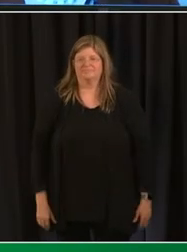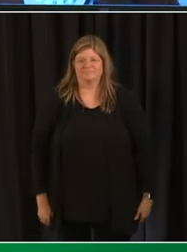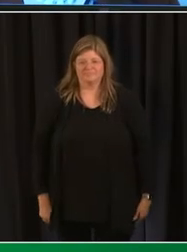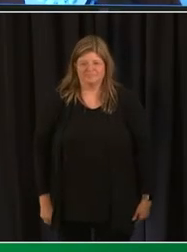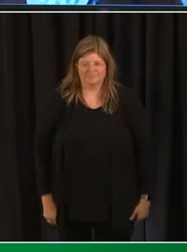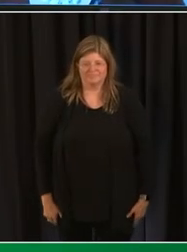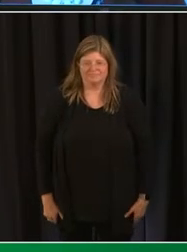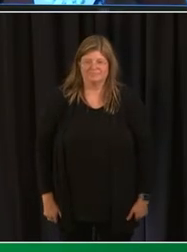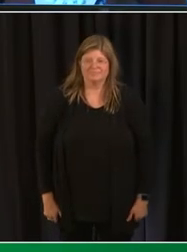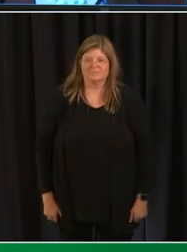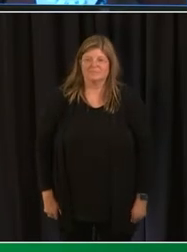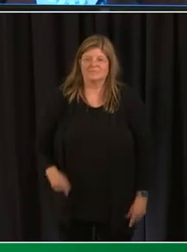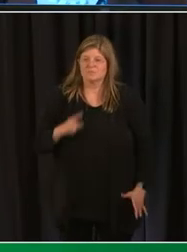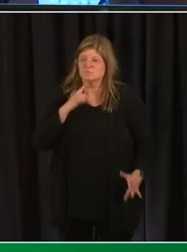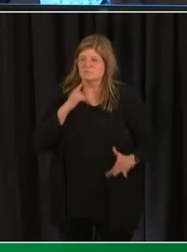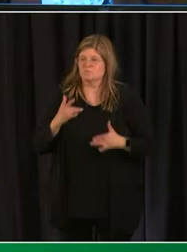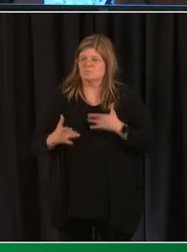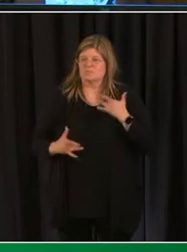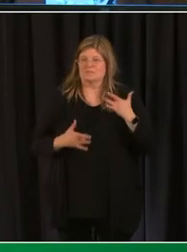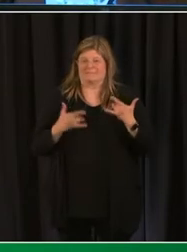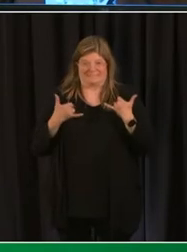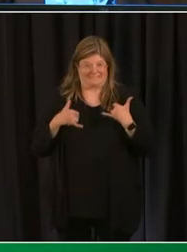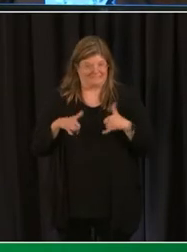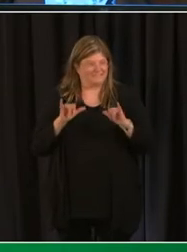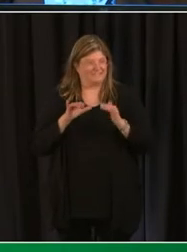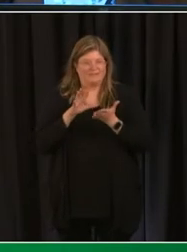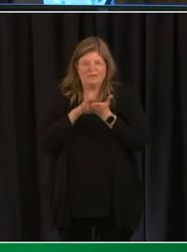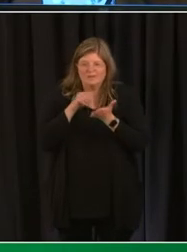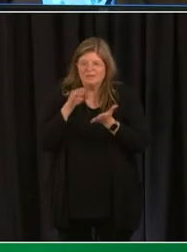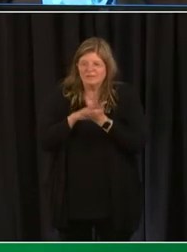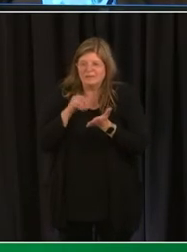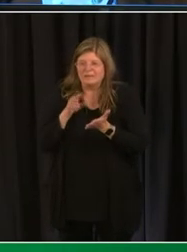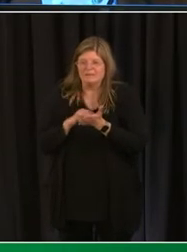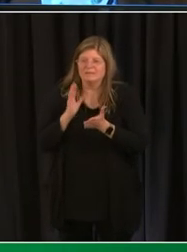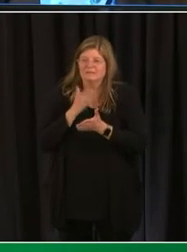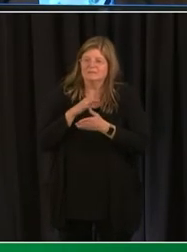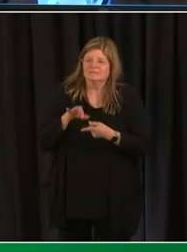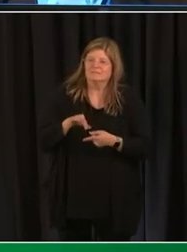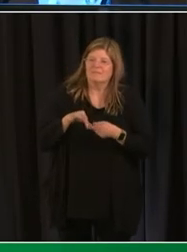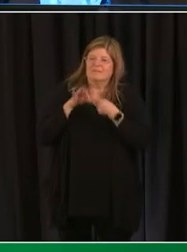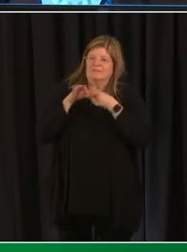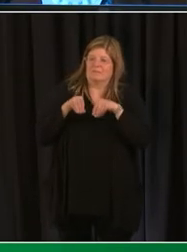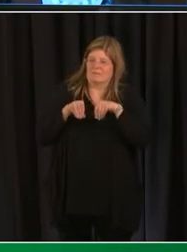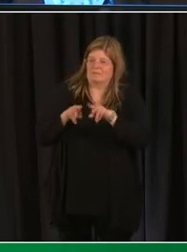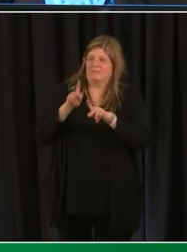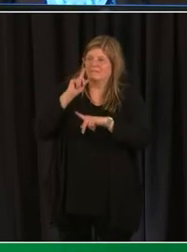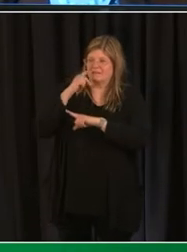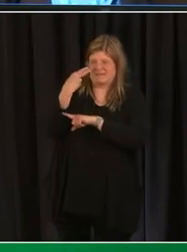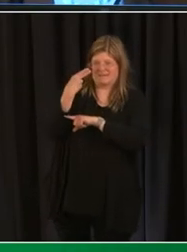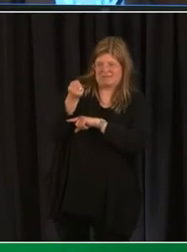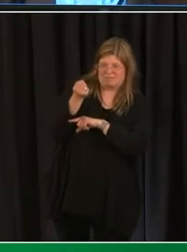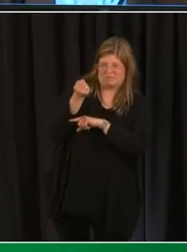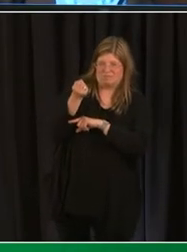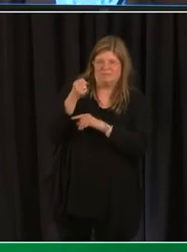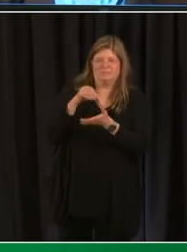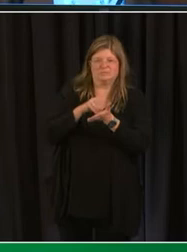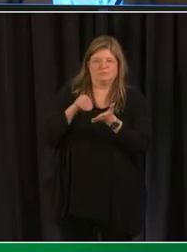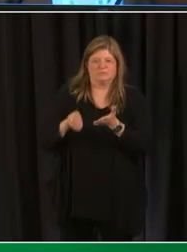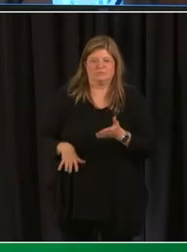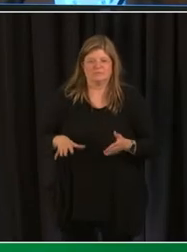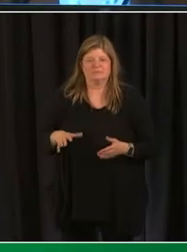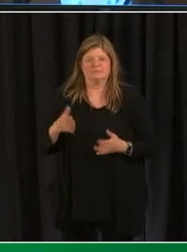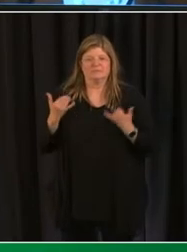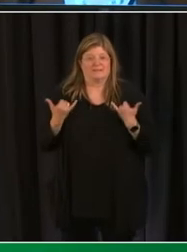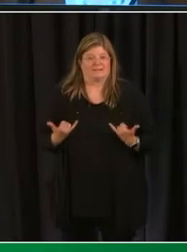and it's been really exciting because virtual learning has brought some special opportunities to our high school students students from across the district